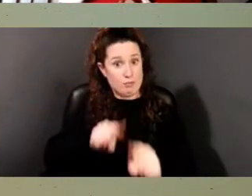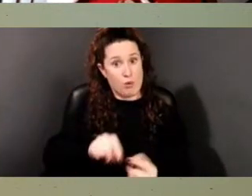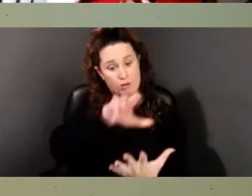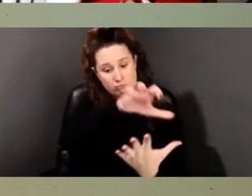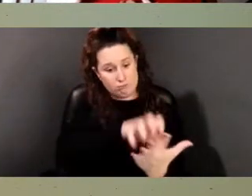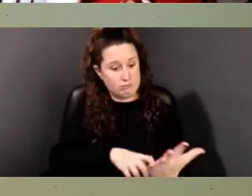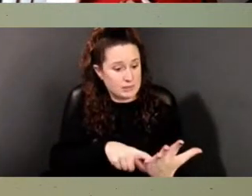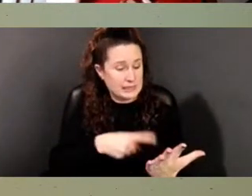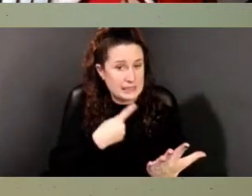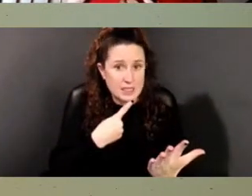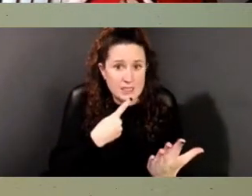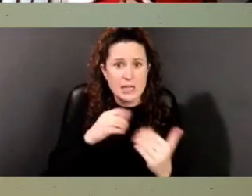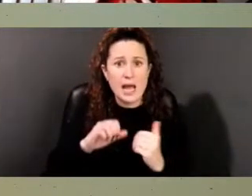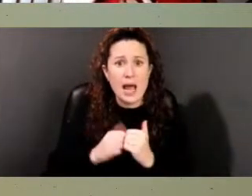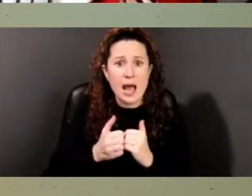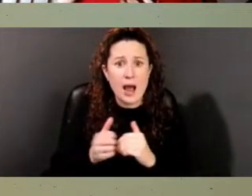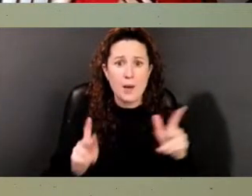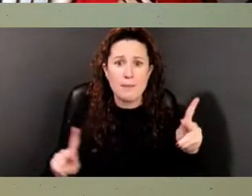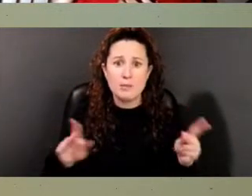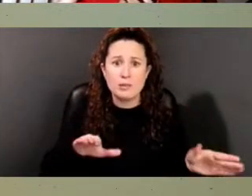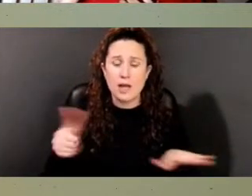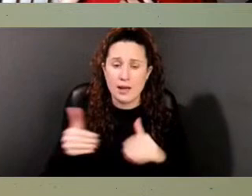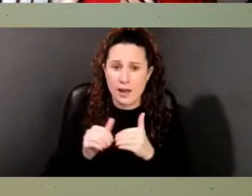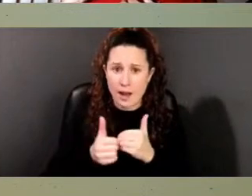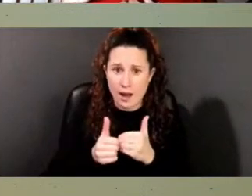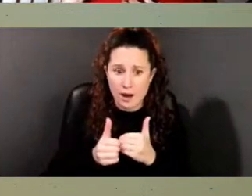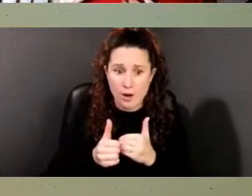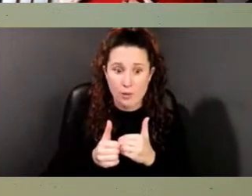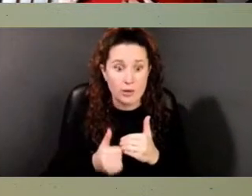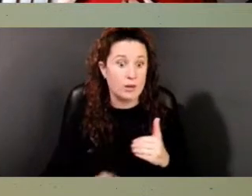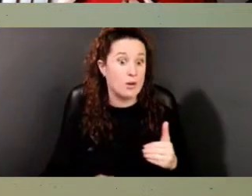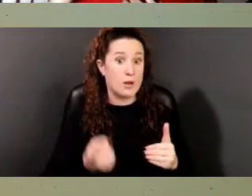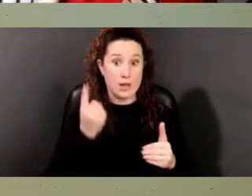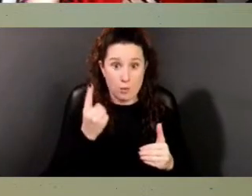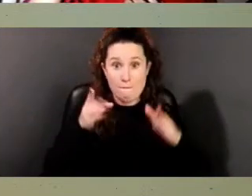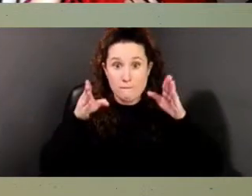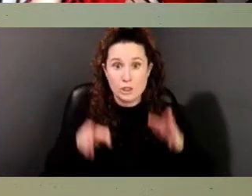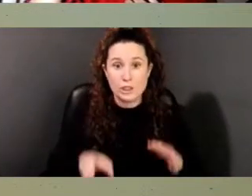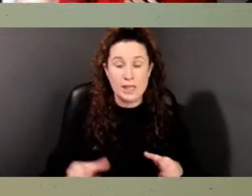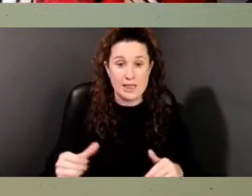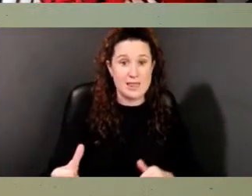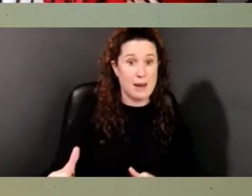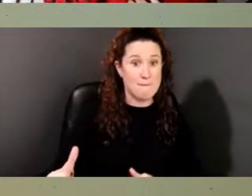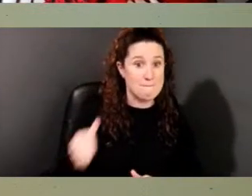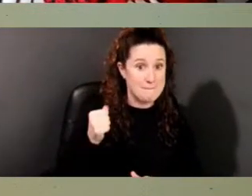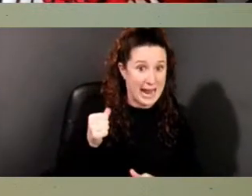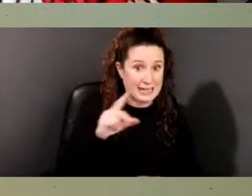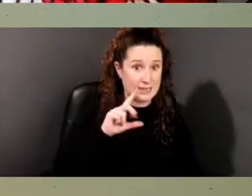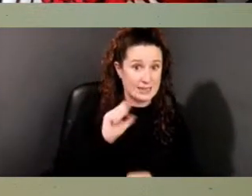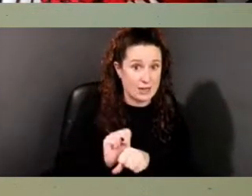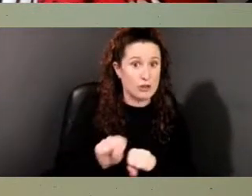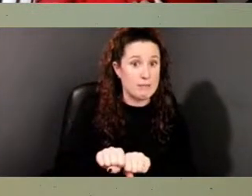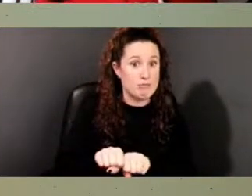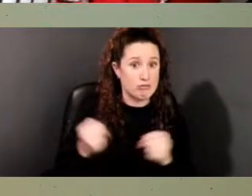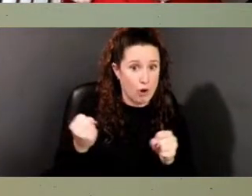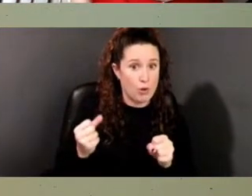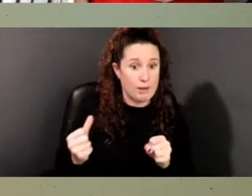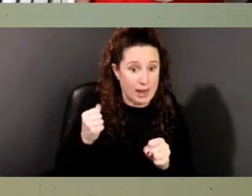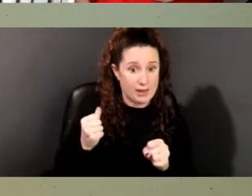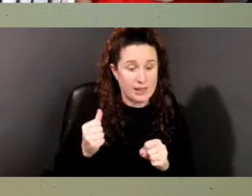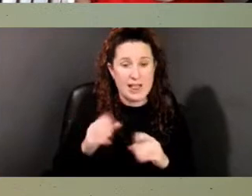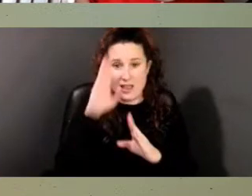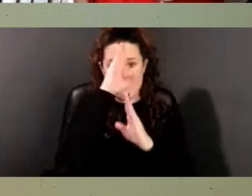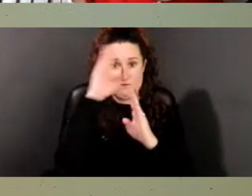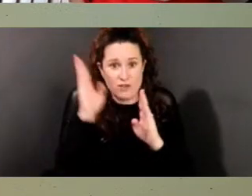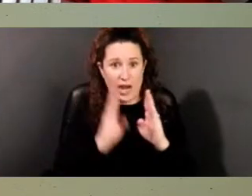people died. And one, there's their back literally broke. There was a fracture that started at the top of their head and went all